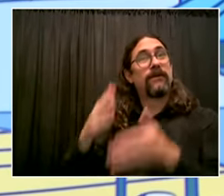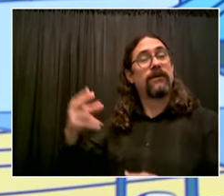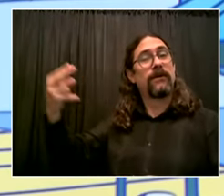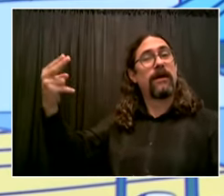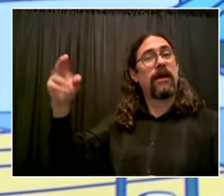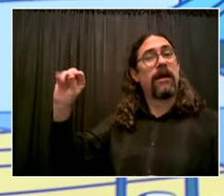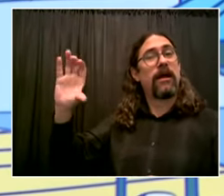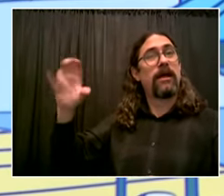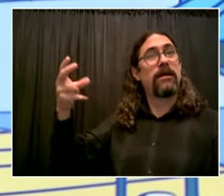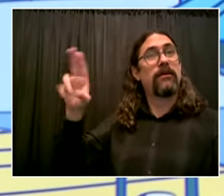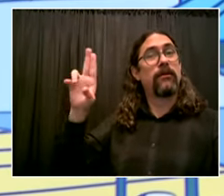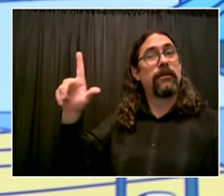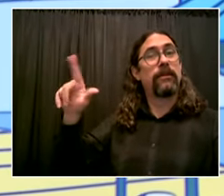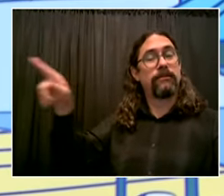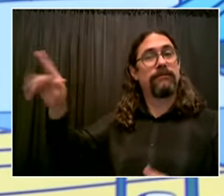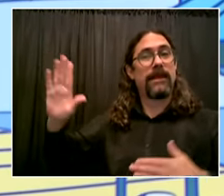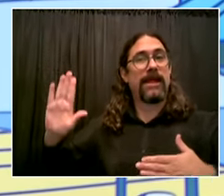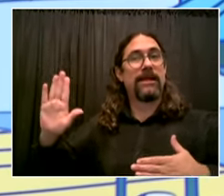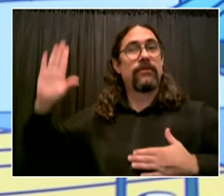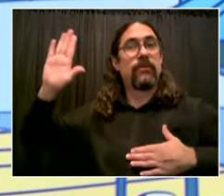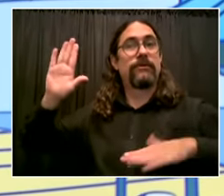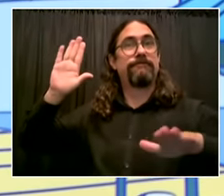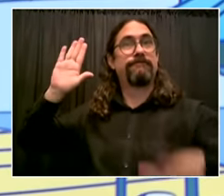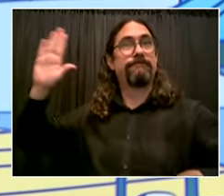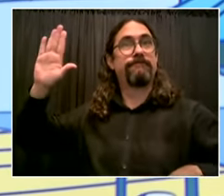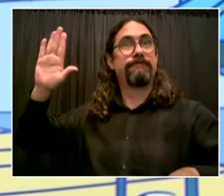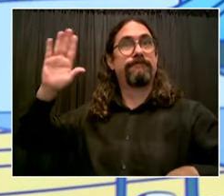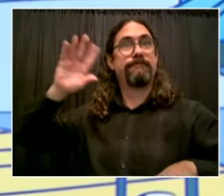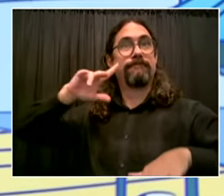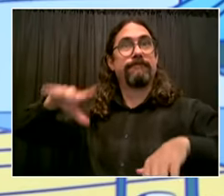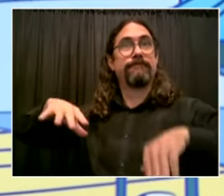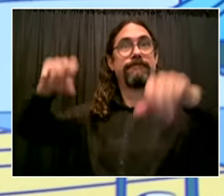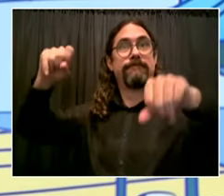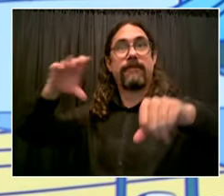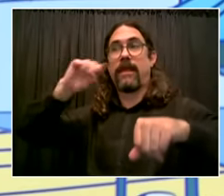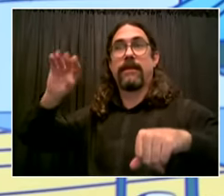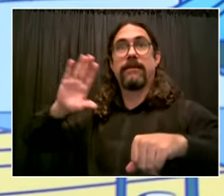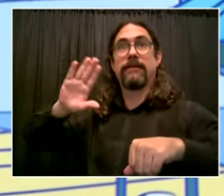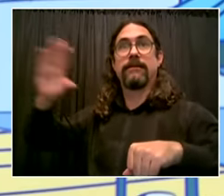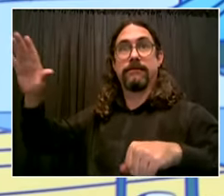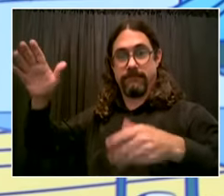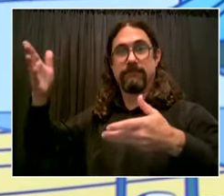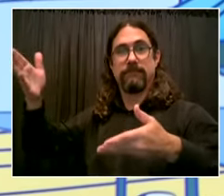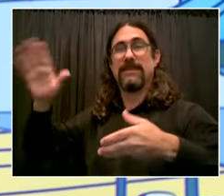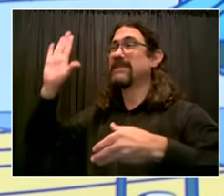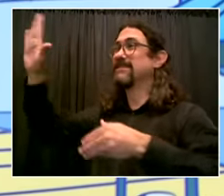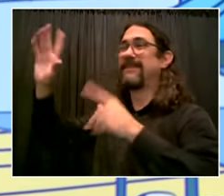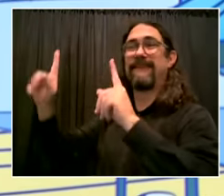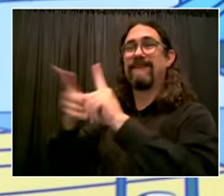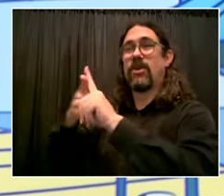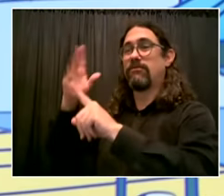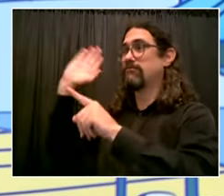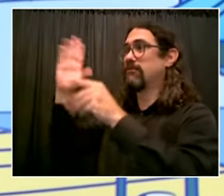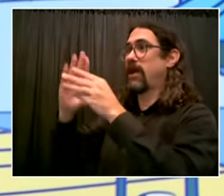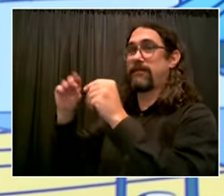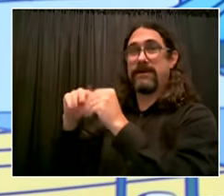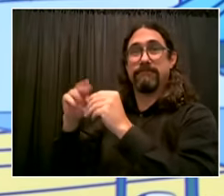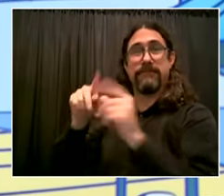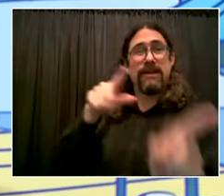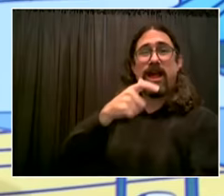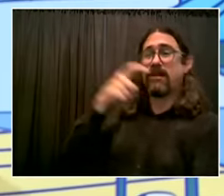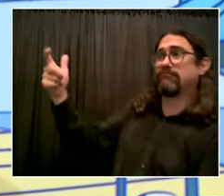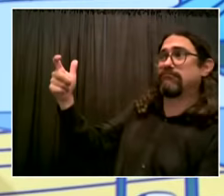the near of new york state why man well i'm happy uh that we have a new governor uh we needed one uh